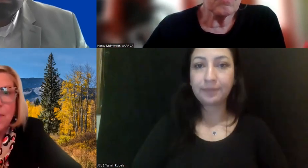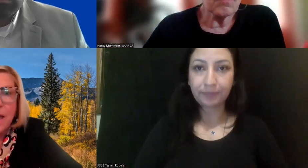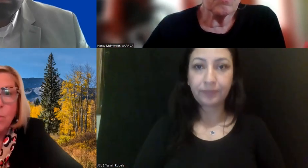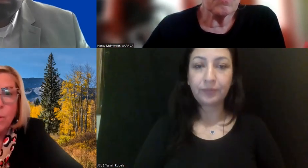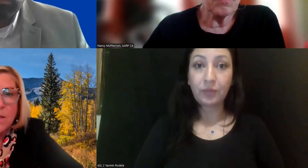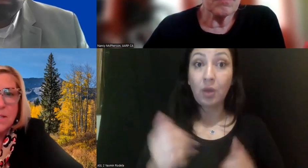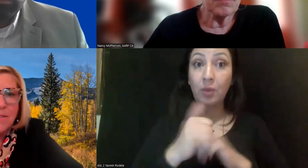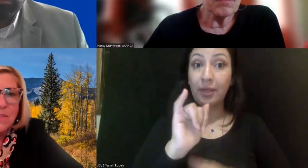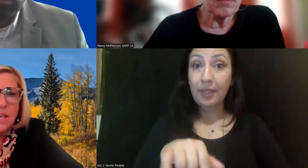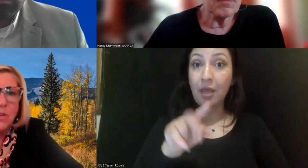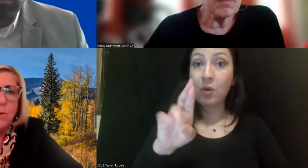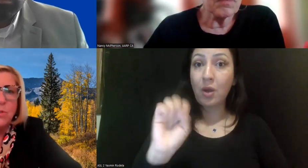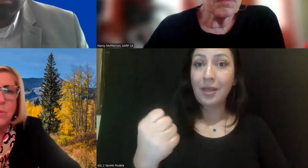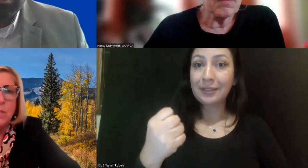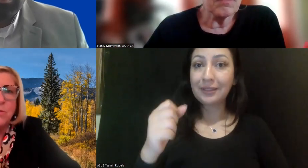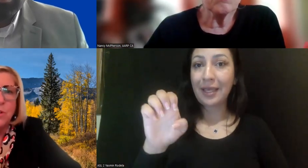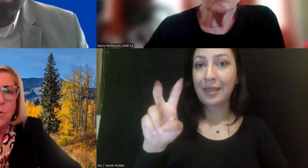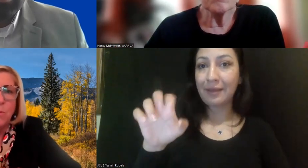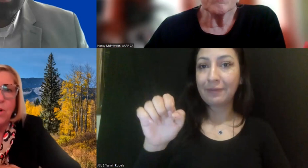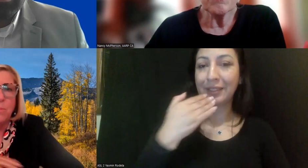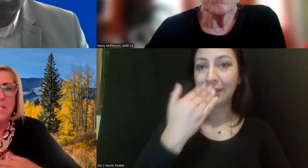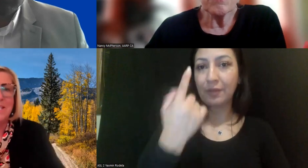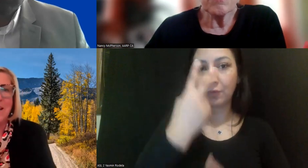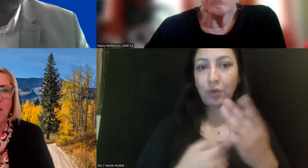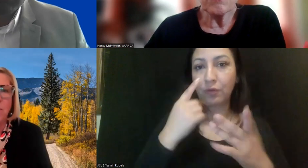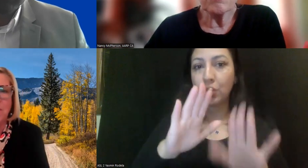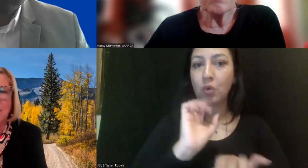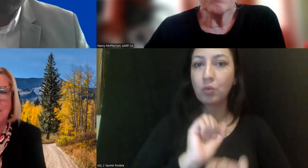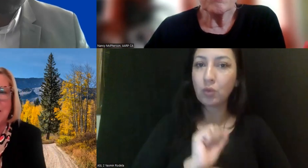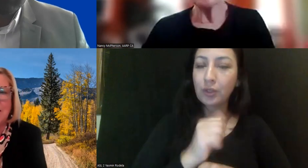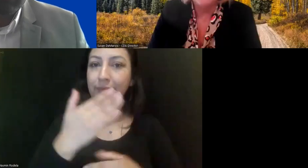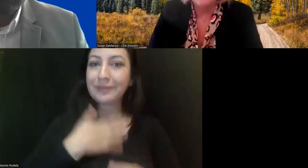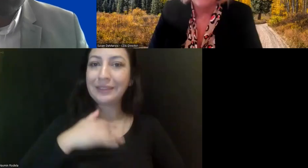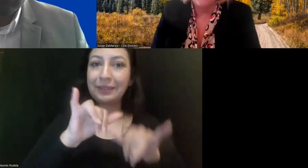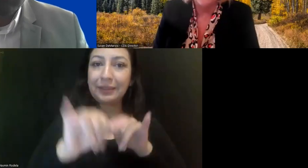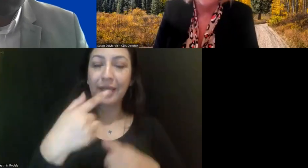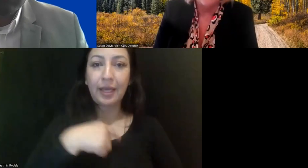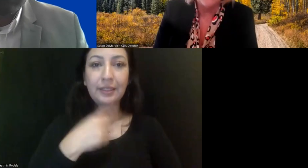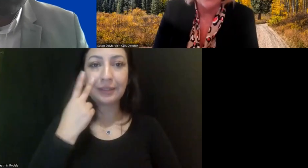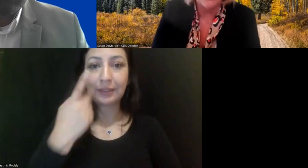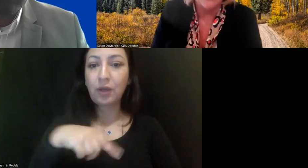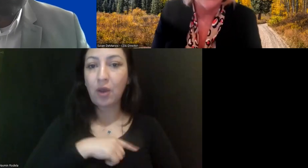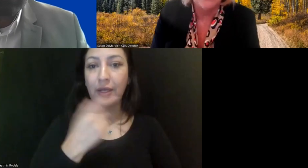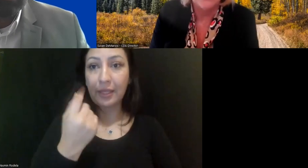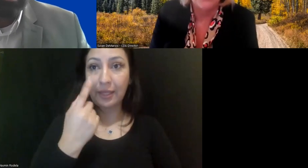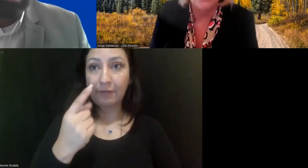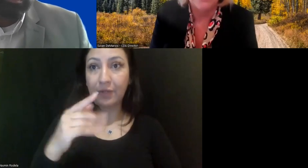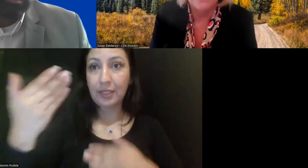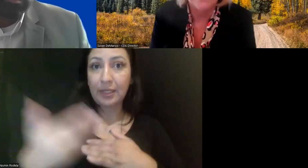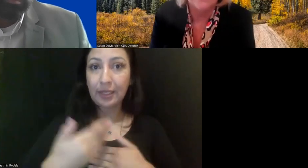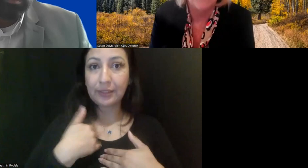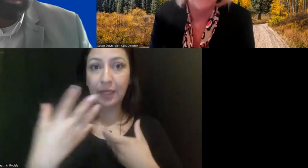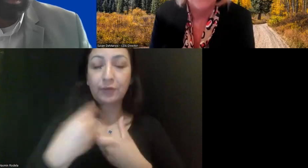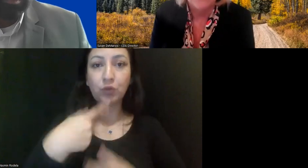And with that, Ross and Evan, thank you both so much for your great work. Please stay on with us. And I see that our 11 o'clock guest has